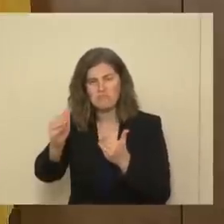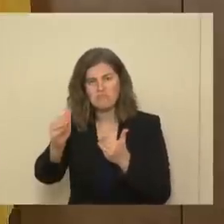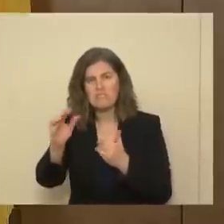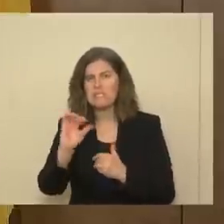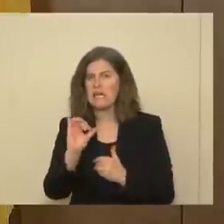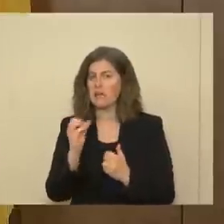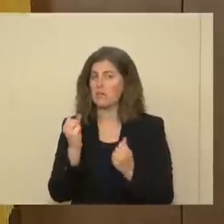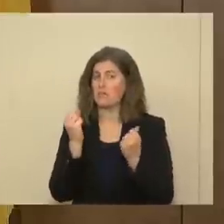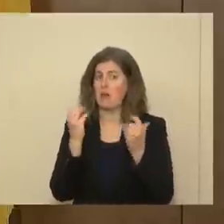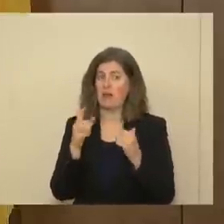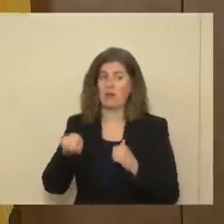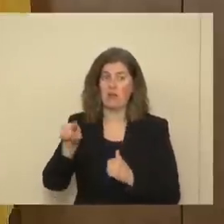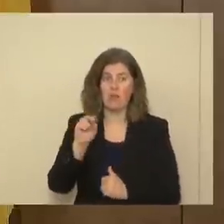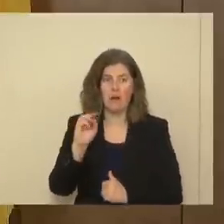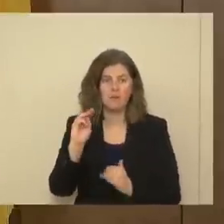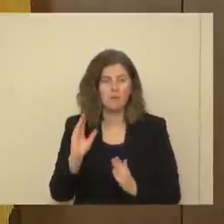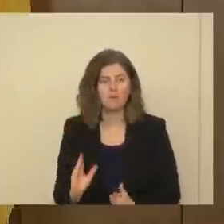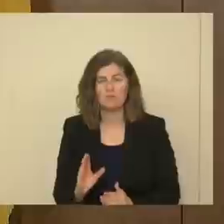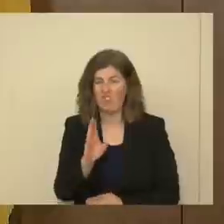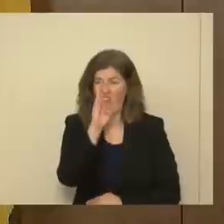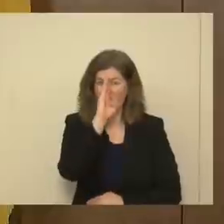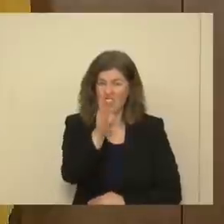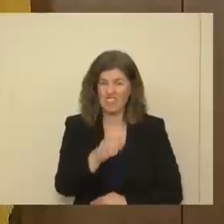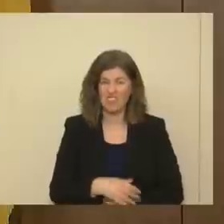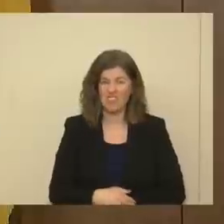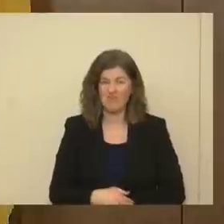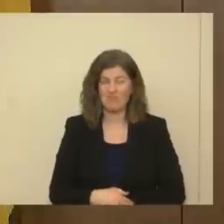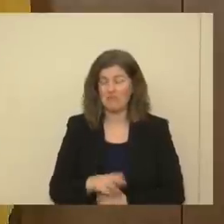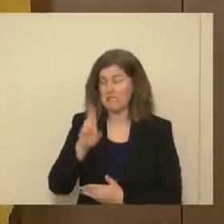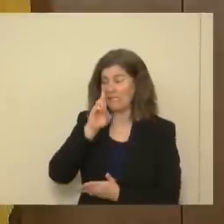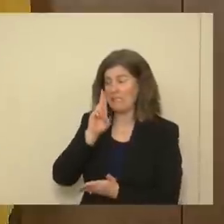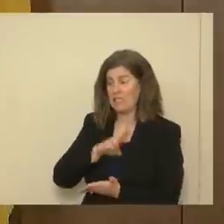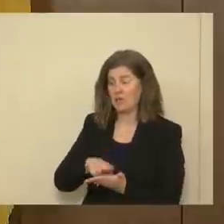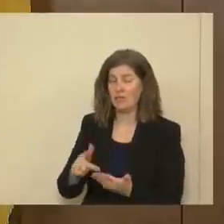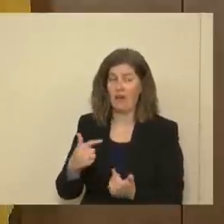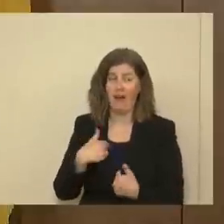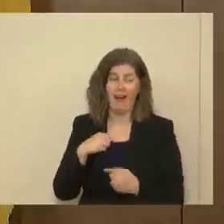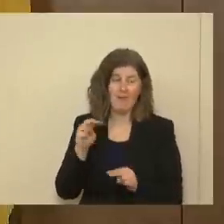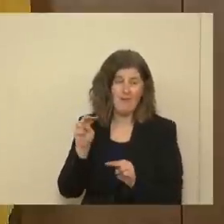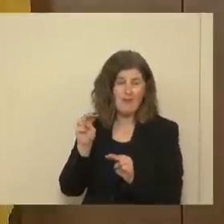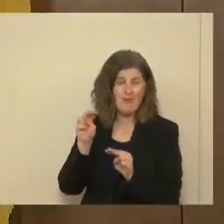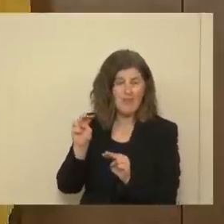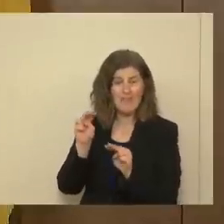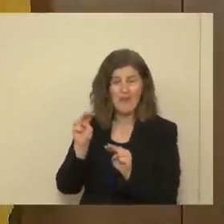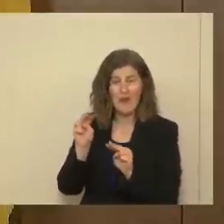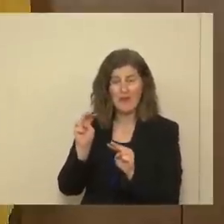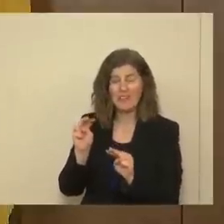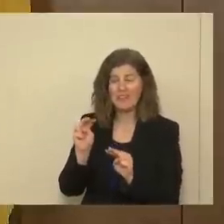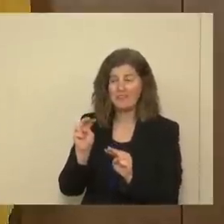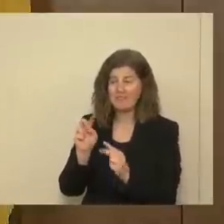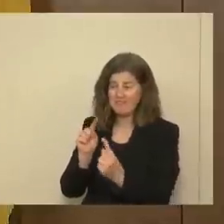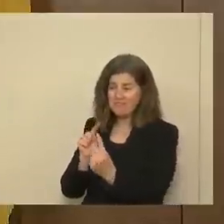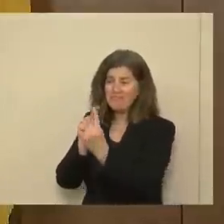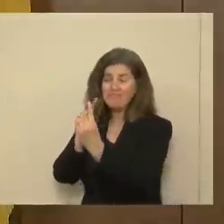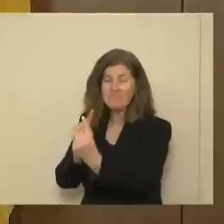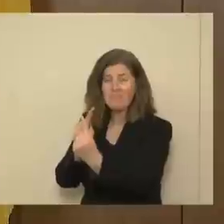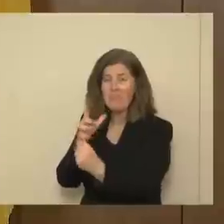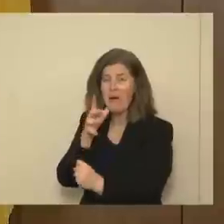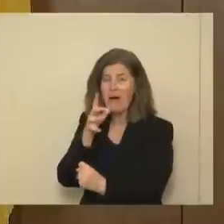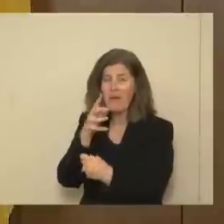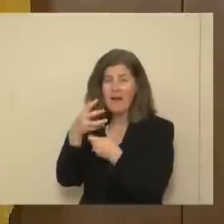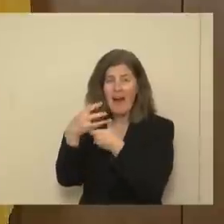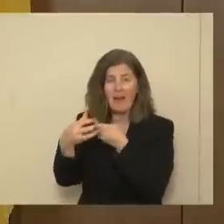like many New Mexicans, frankly, Secretary, I'm looking forward to meeting my mom outside,